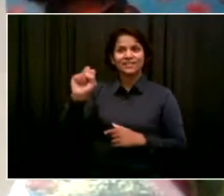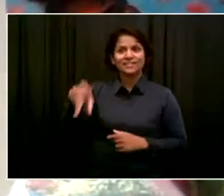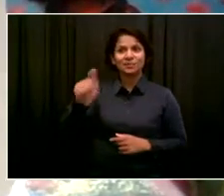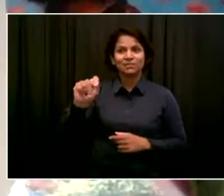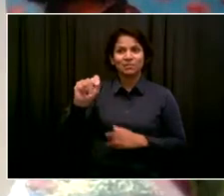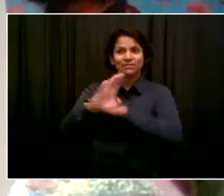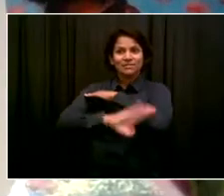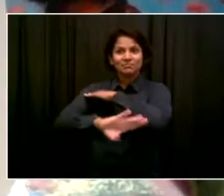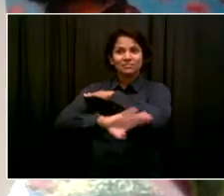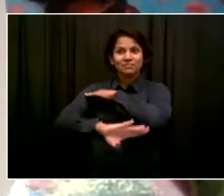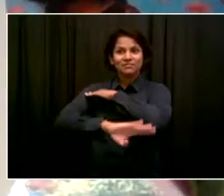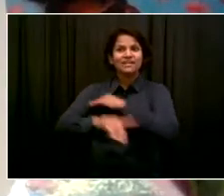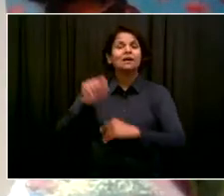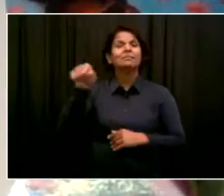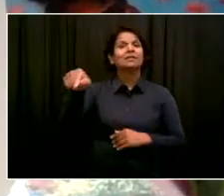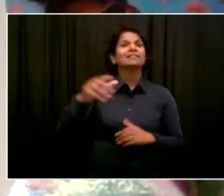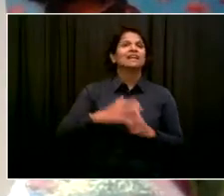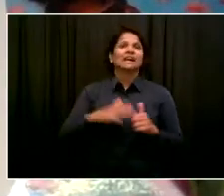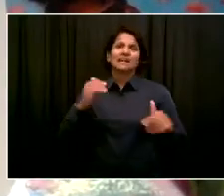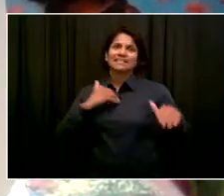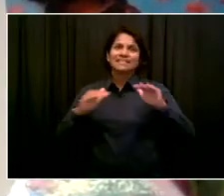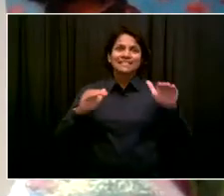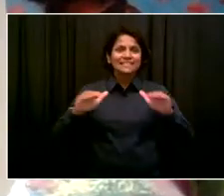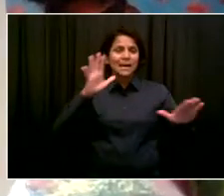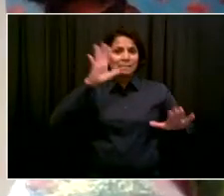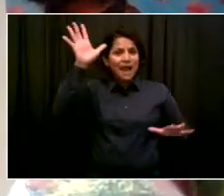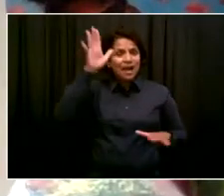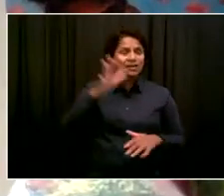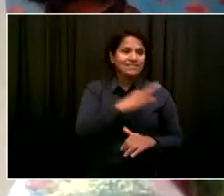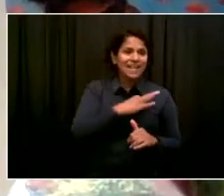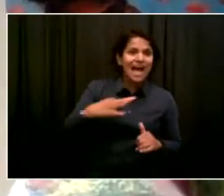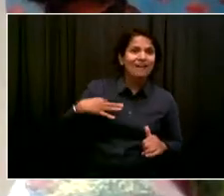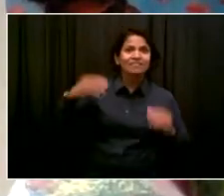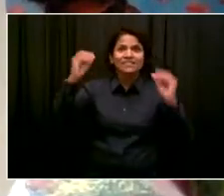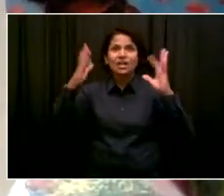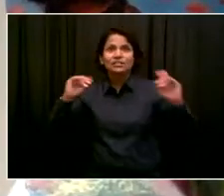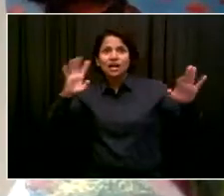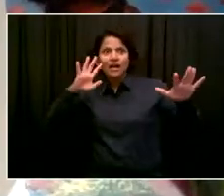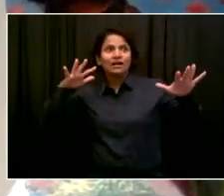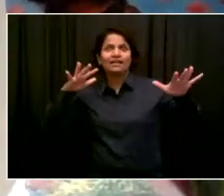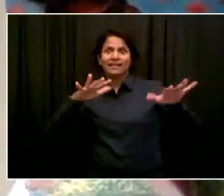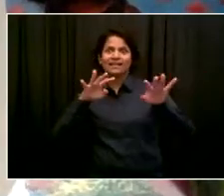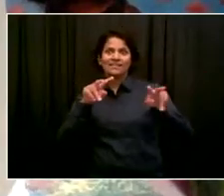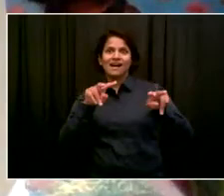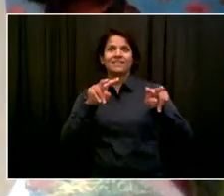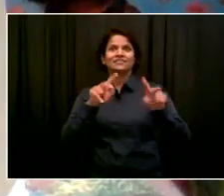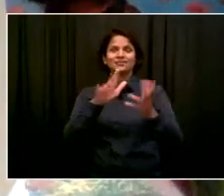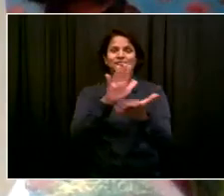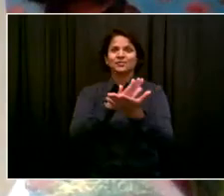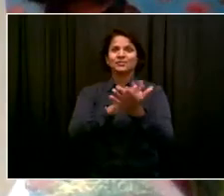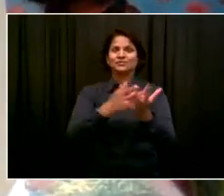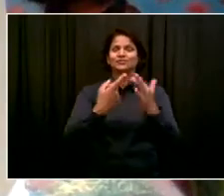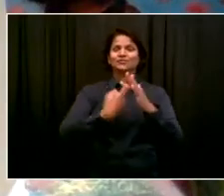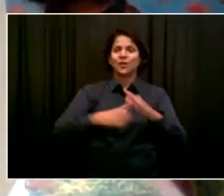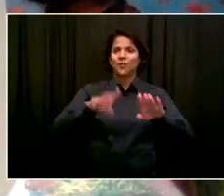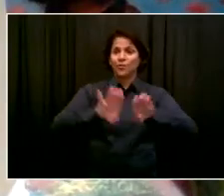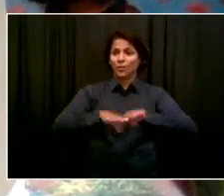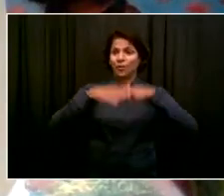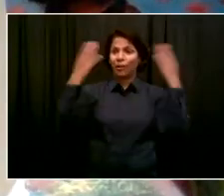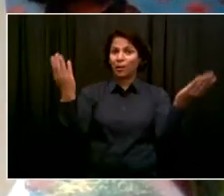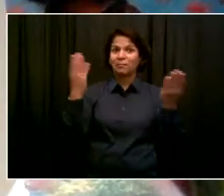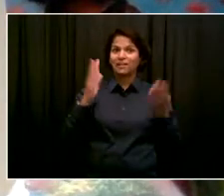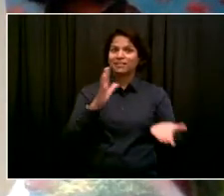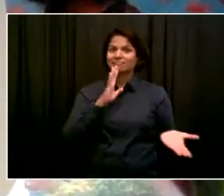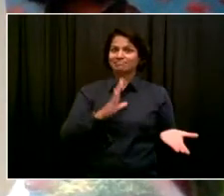This moment is made possible by the effective and safe vaccines that are protecting our communities. Without a doubt, these